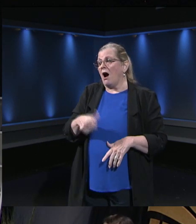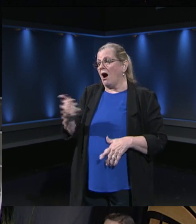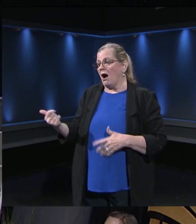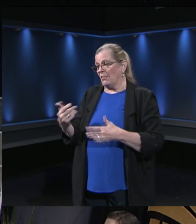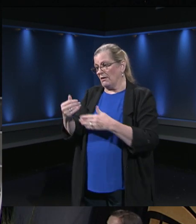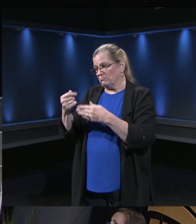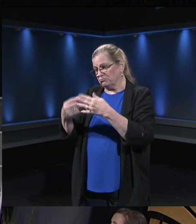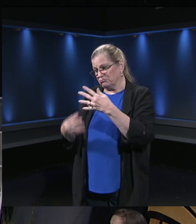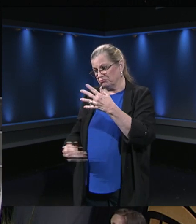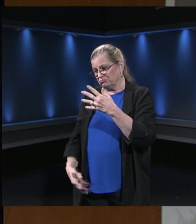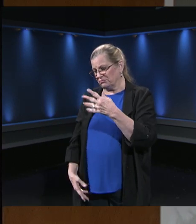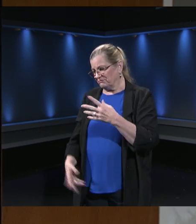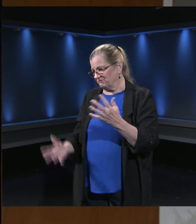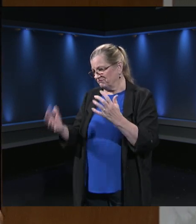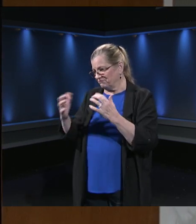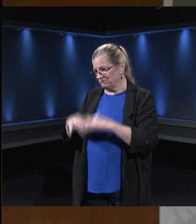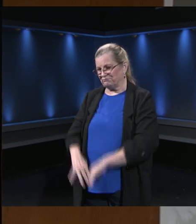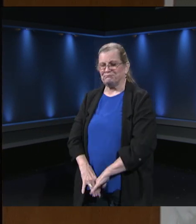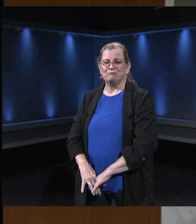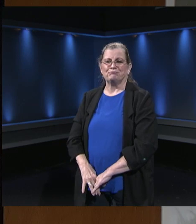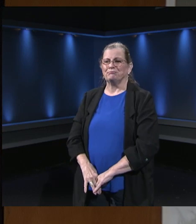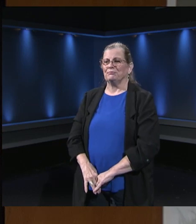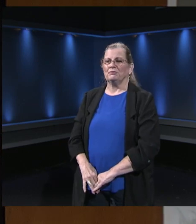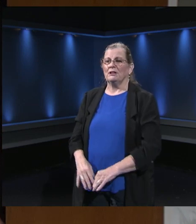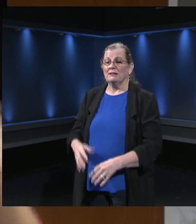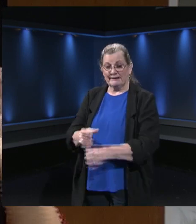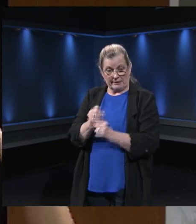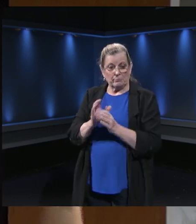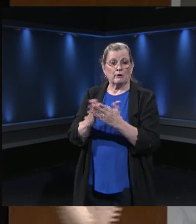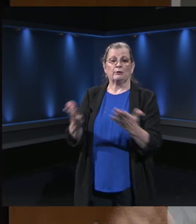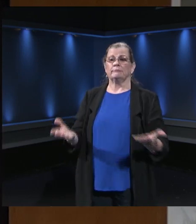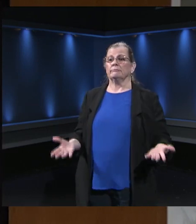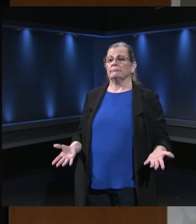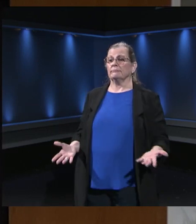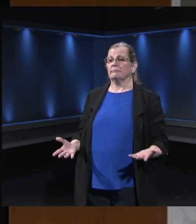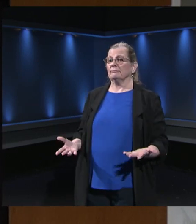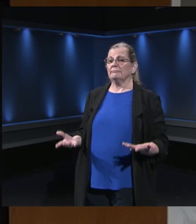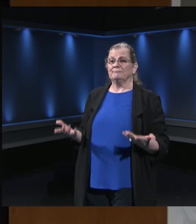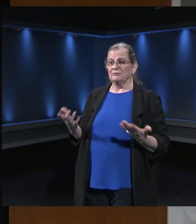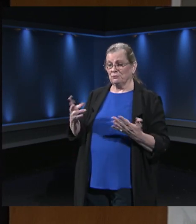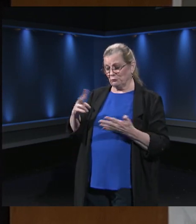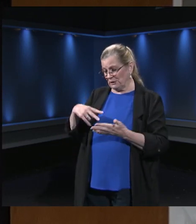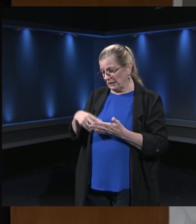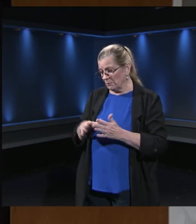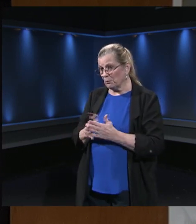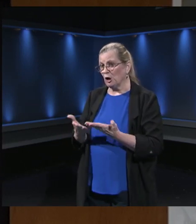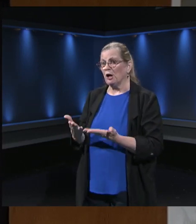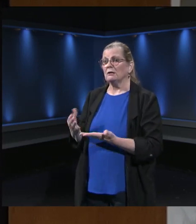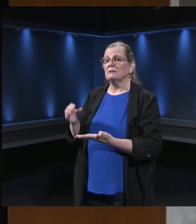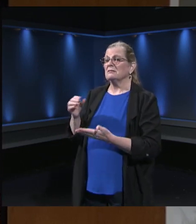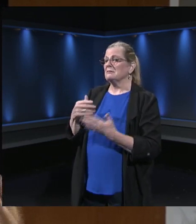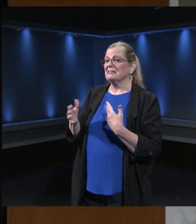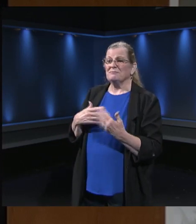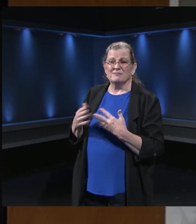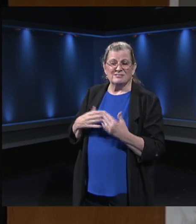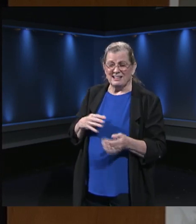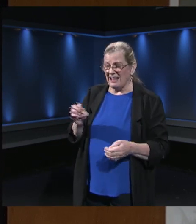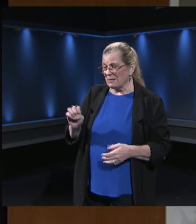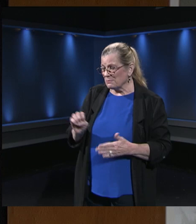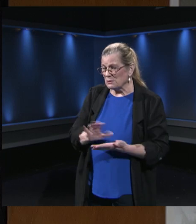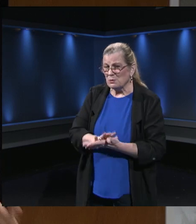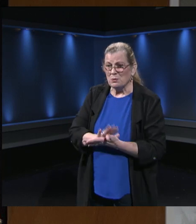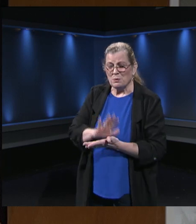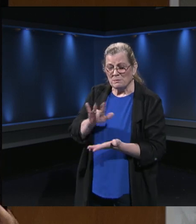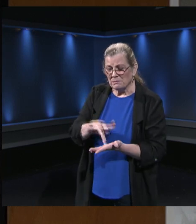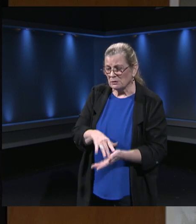There is not enough reading that your child can do whether they're an elementary school or secondary. So I do know that